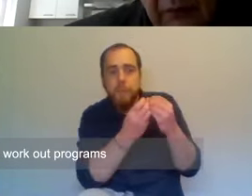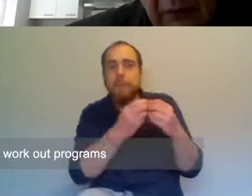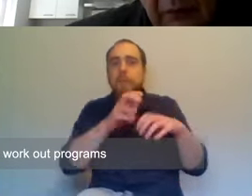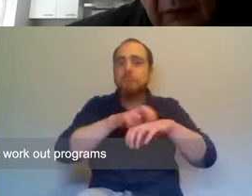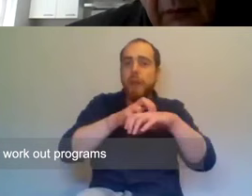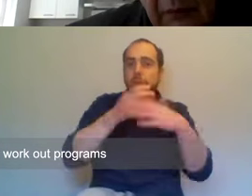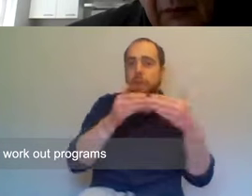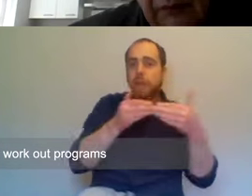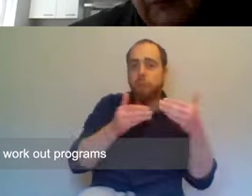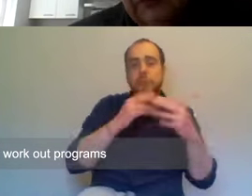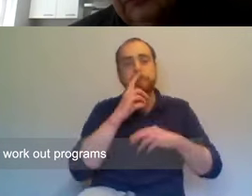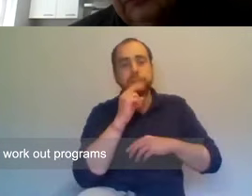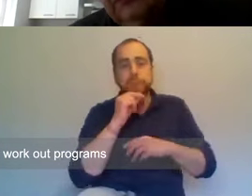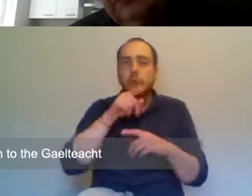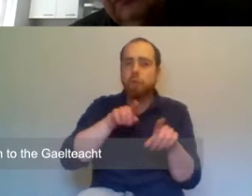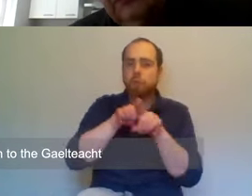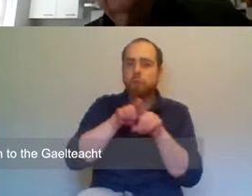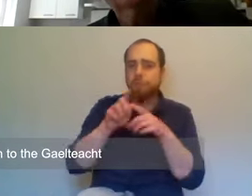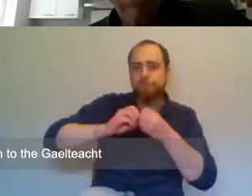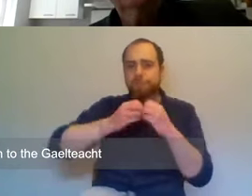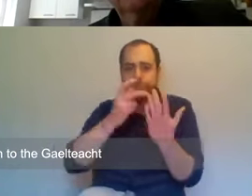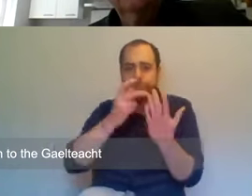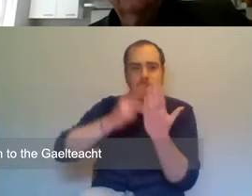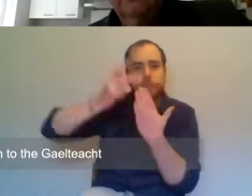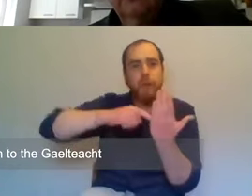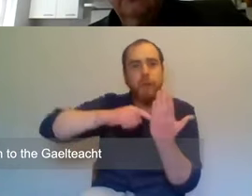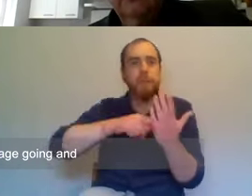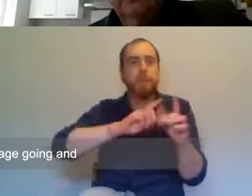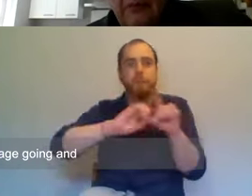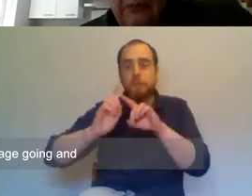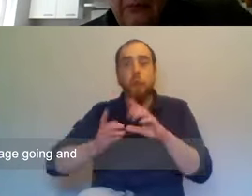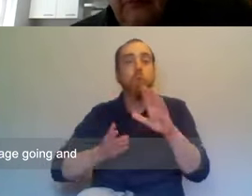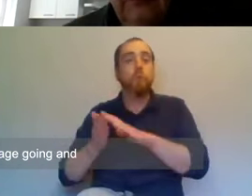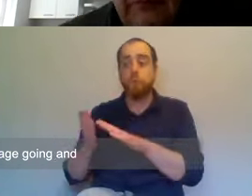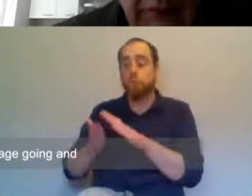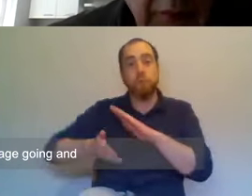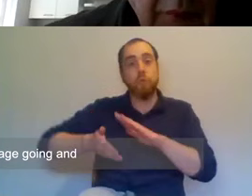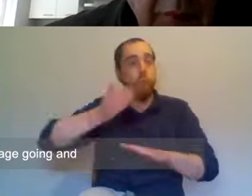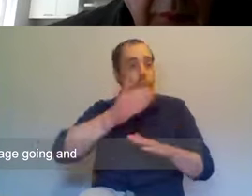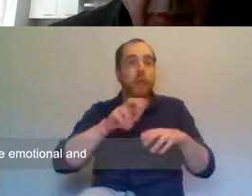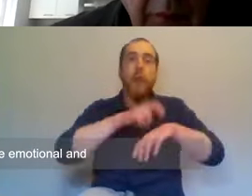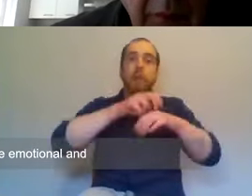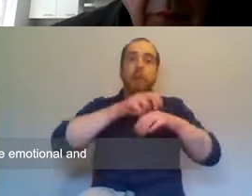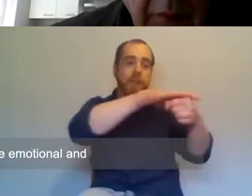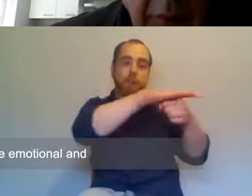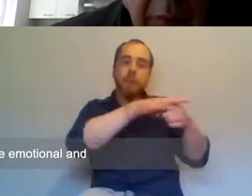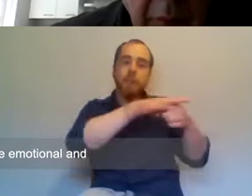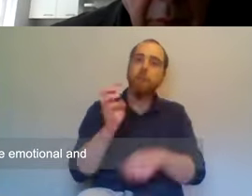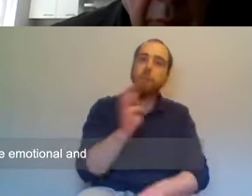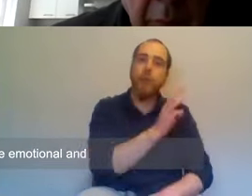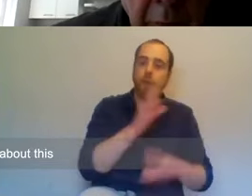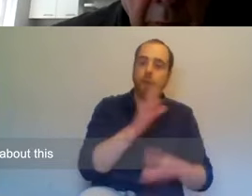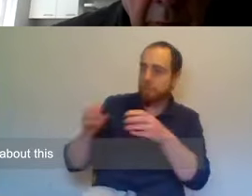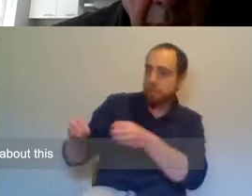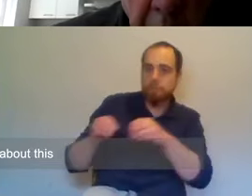trying to work out programmes to send their children to the government to get the language going. And they're much more emotional and